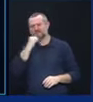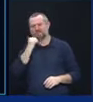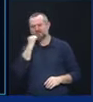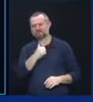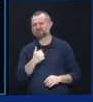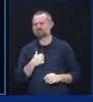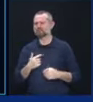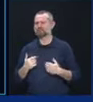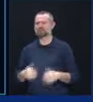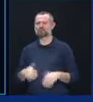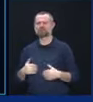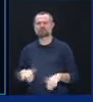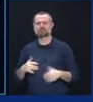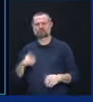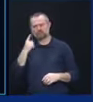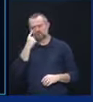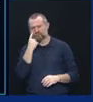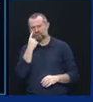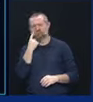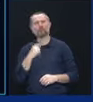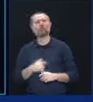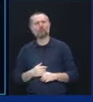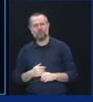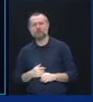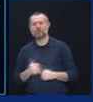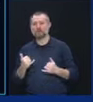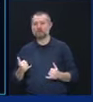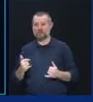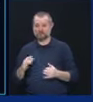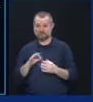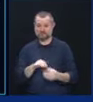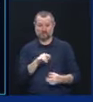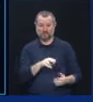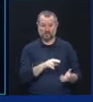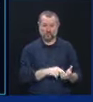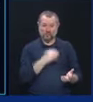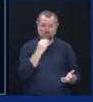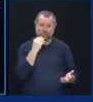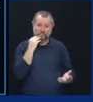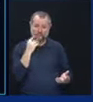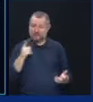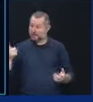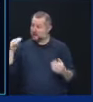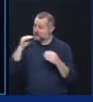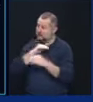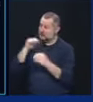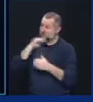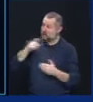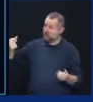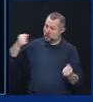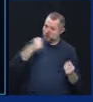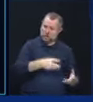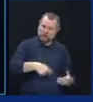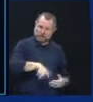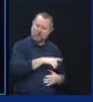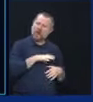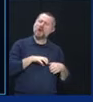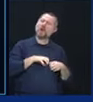this is different. This was causing pain to families who lost a loved one.